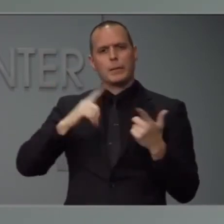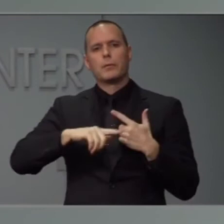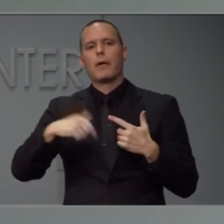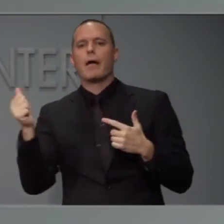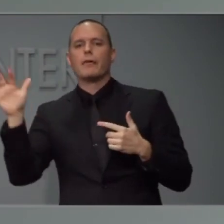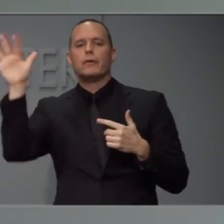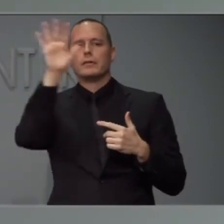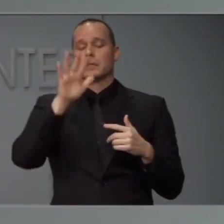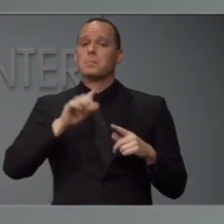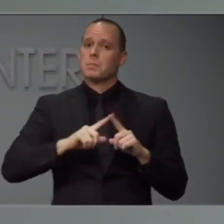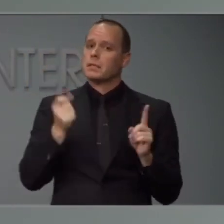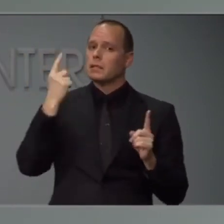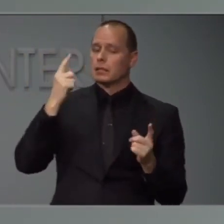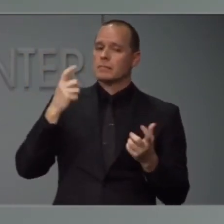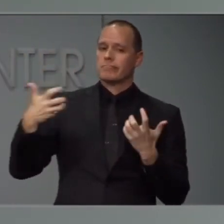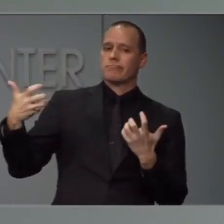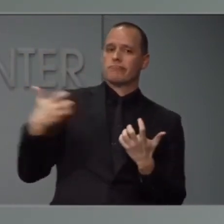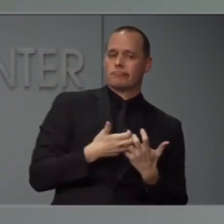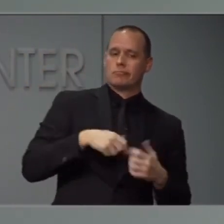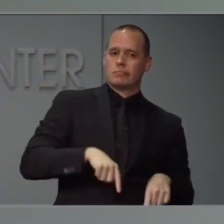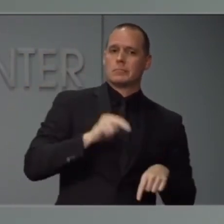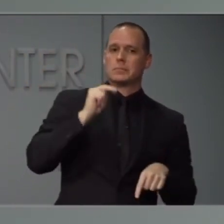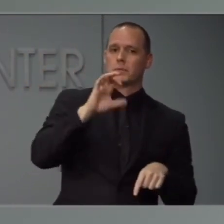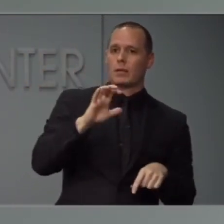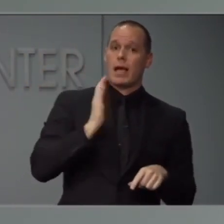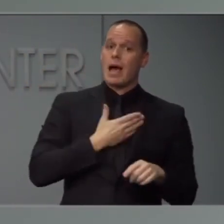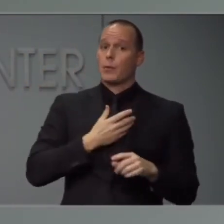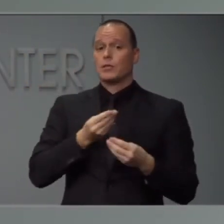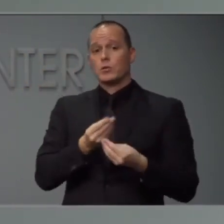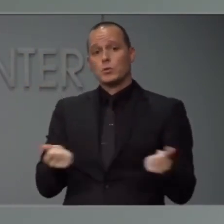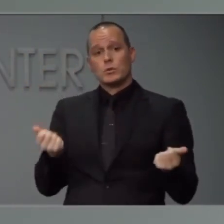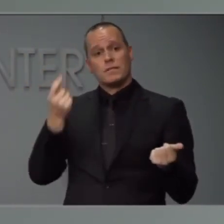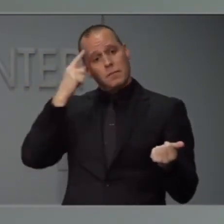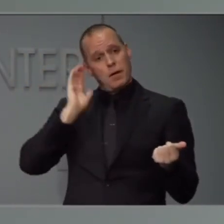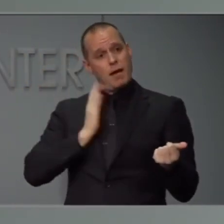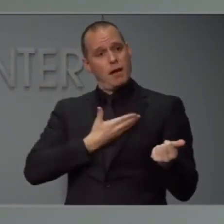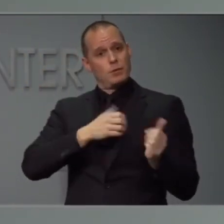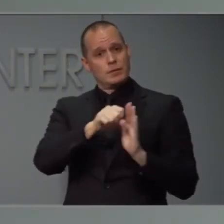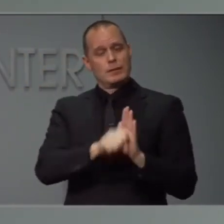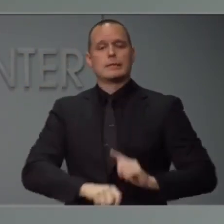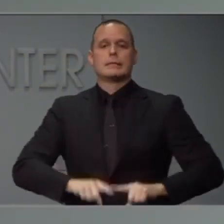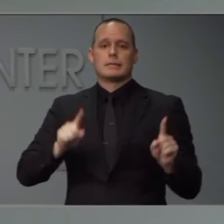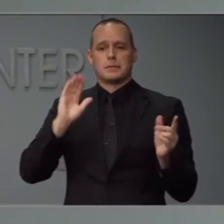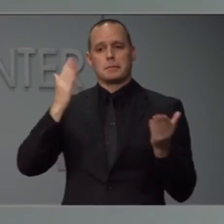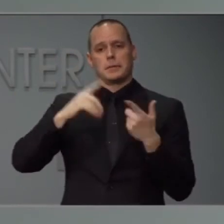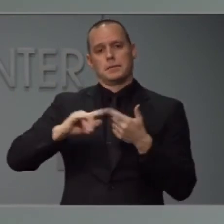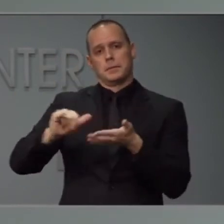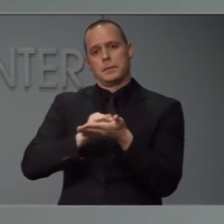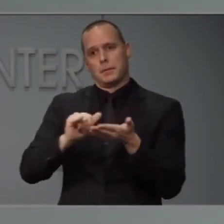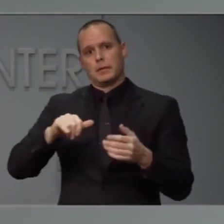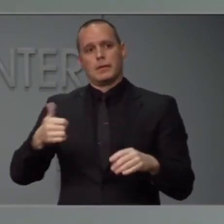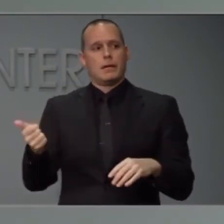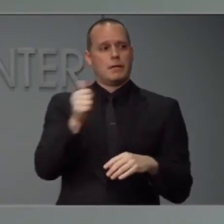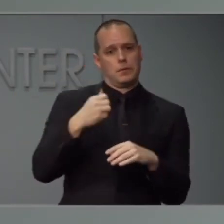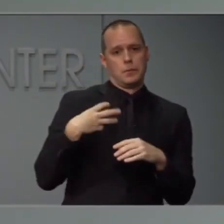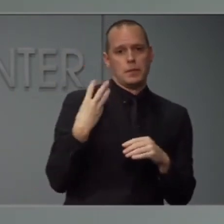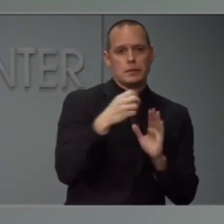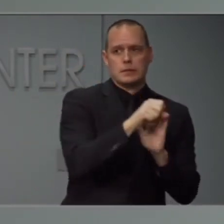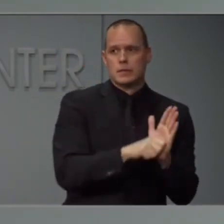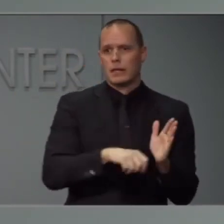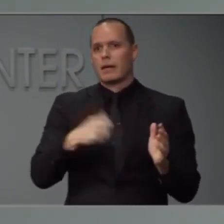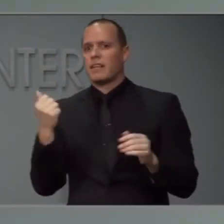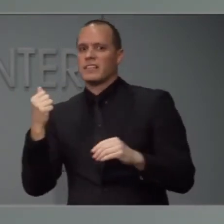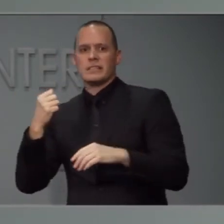so that we can tailor the solutions to our state and to those to make sure that we're